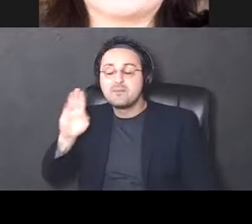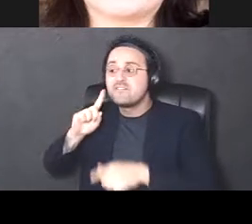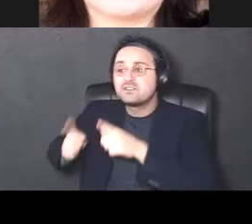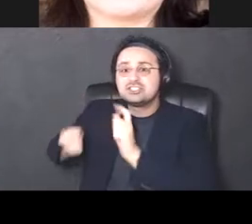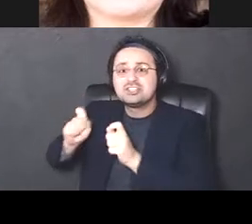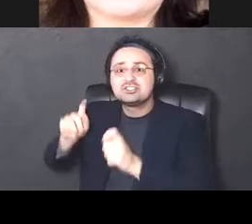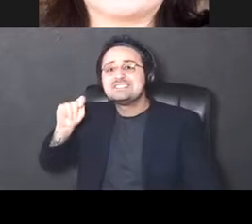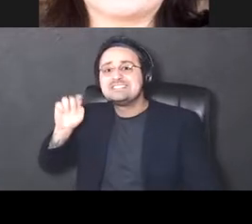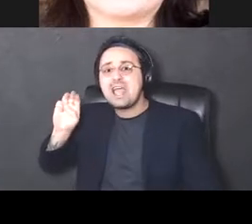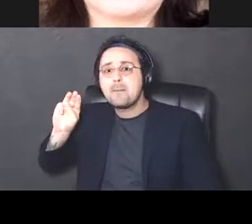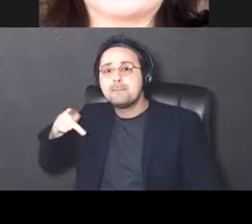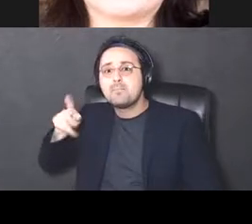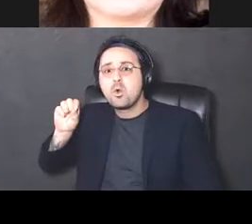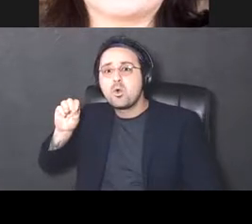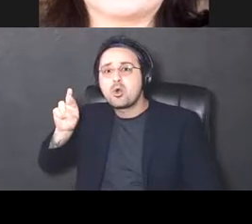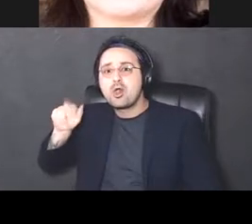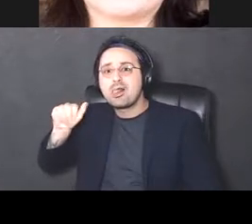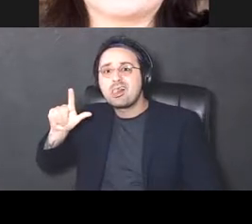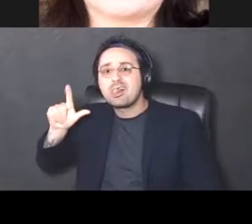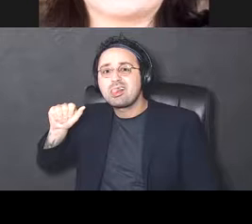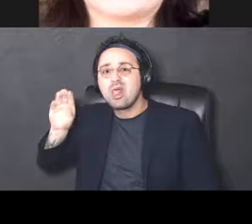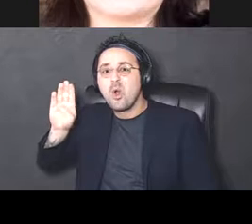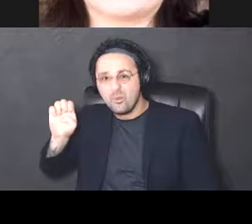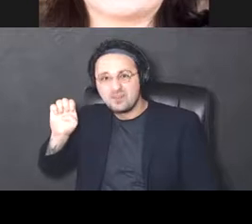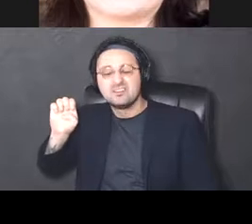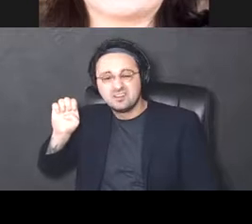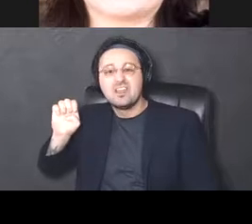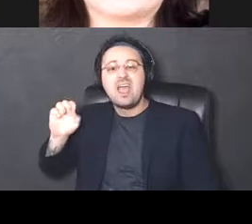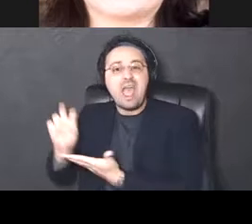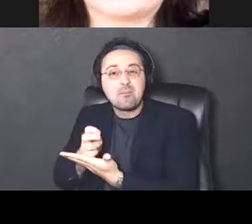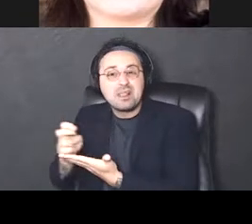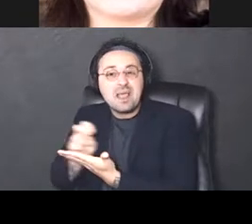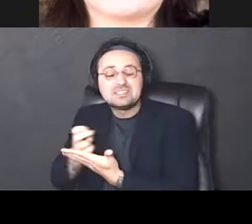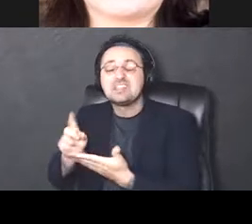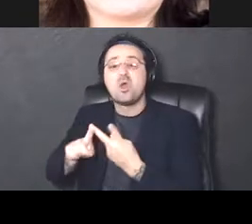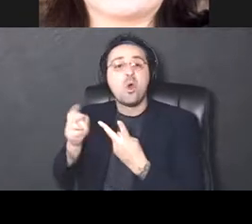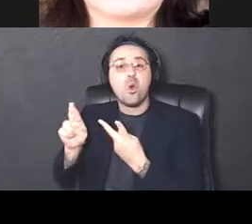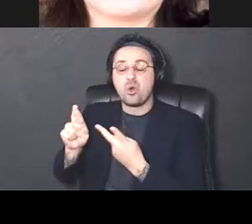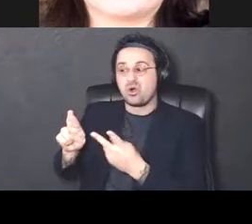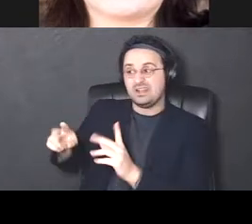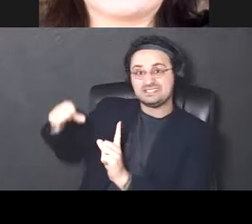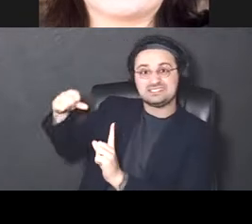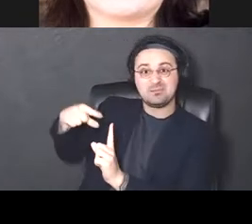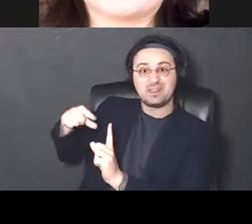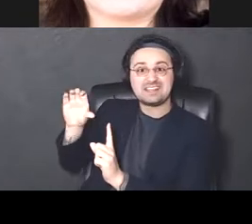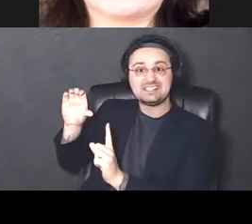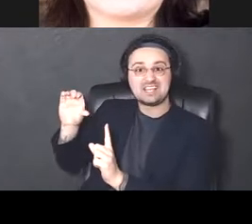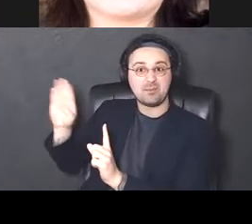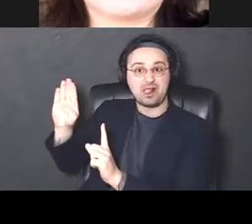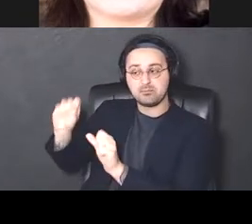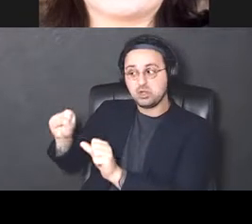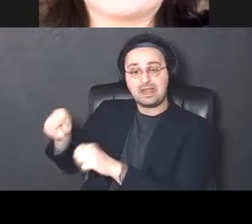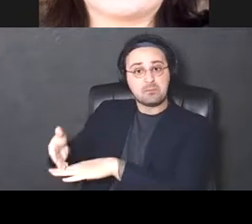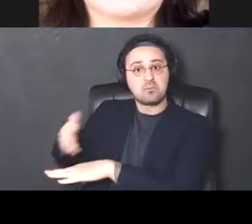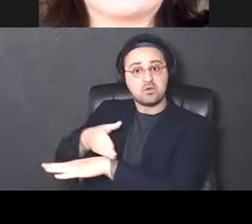epilepsy frequency, um, or have, and others have shown that if you stimulate the cerebellum, can actually improve motor function